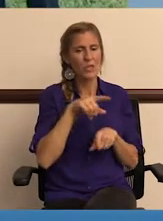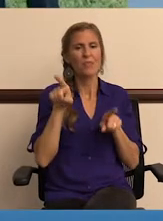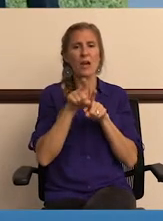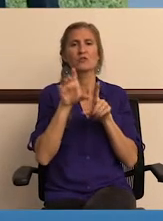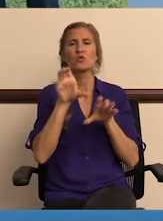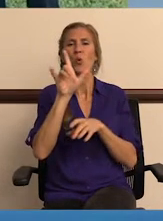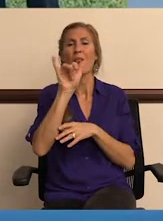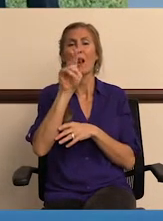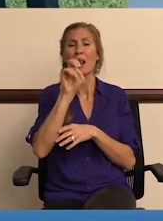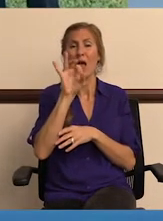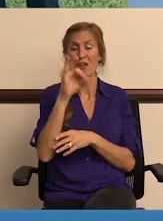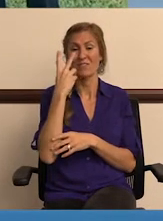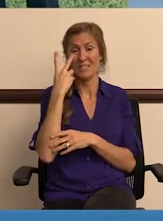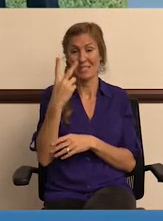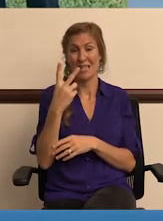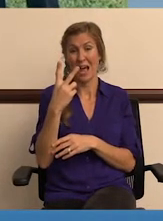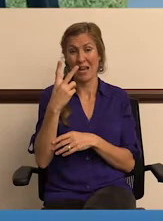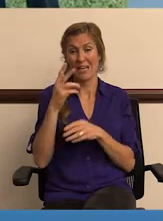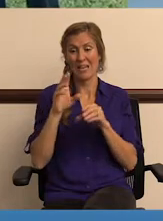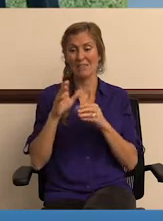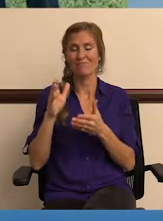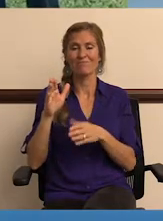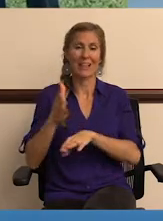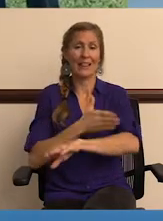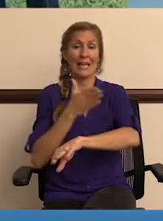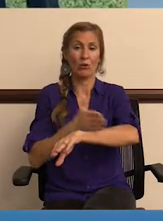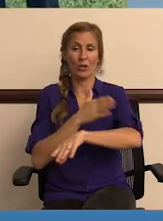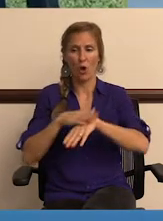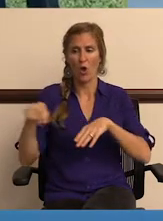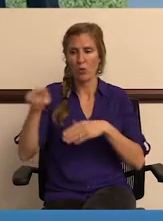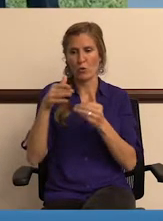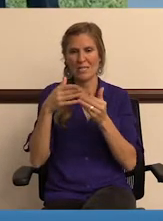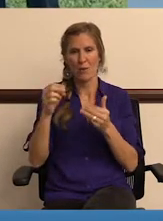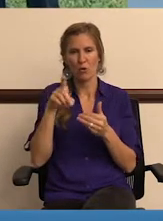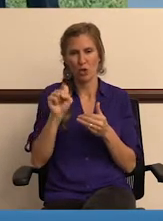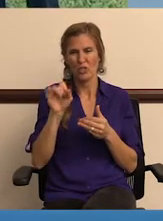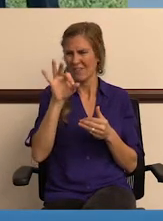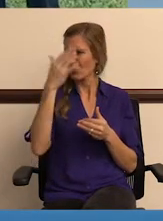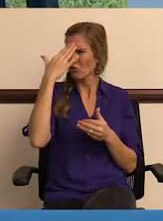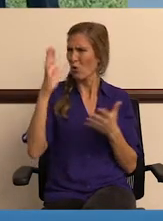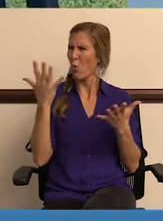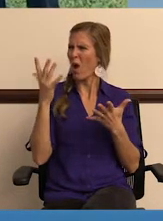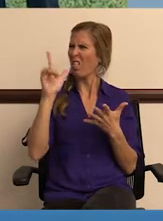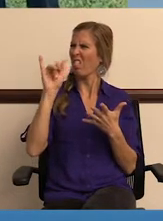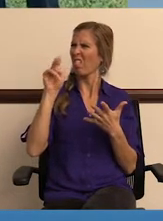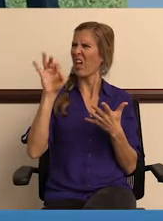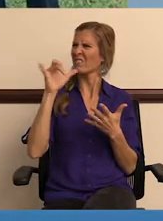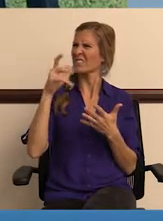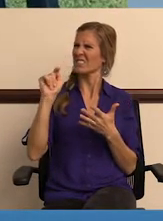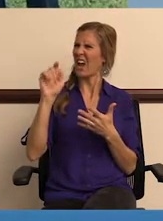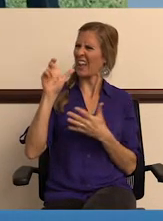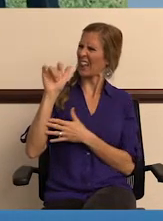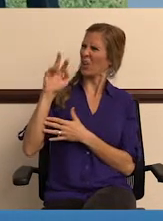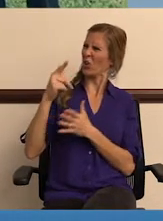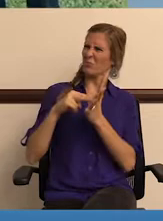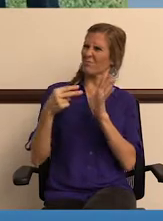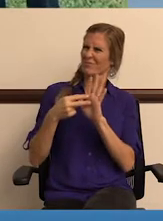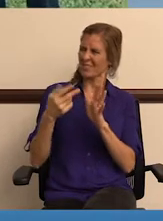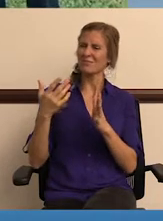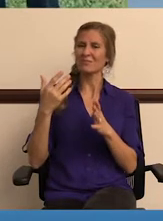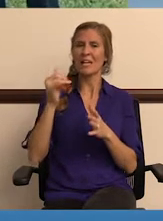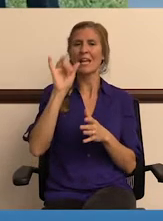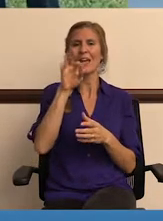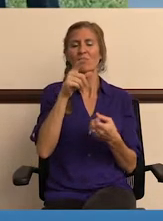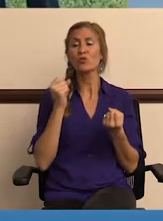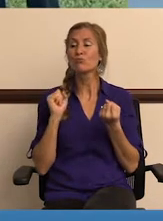those. They also do line-of-sight clearing within neighborhoods. So that, you know, if you don't know what line-of-sight clearing is,